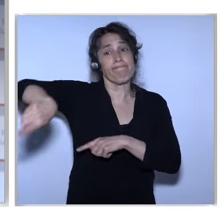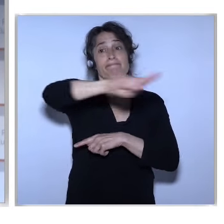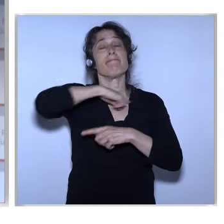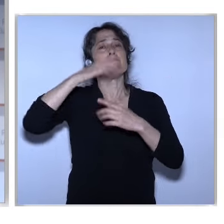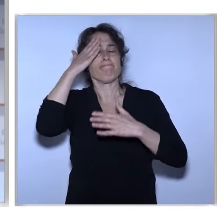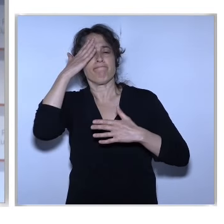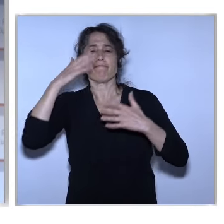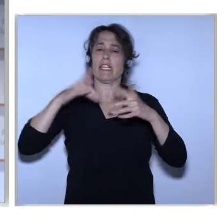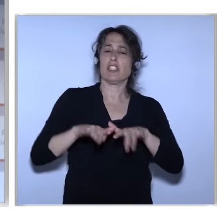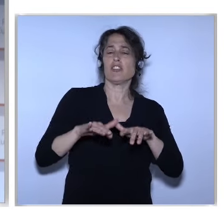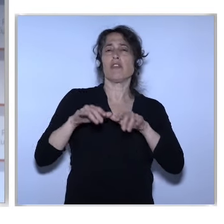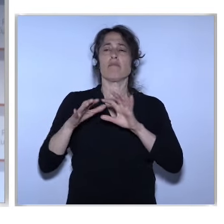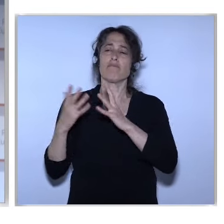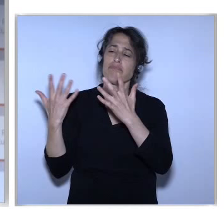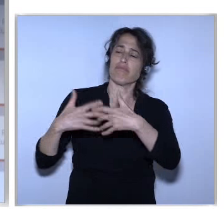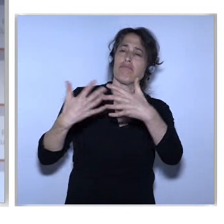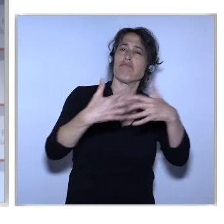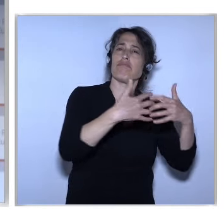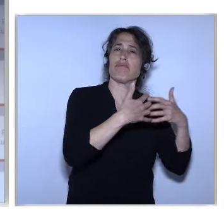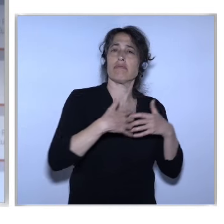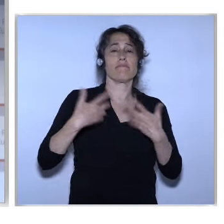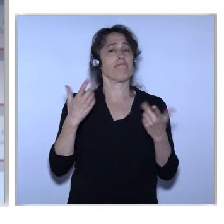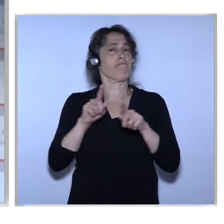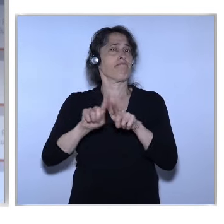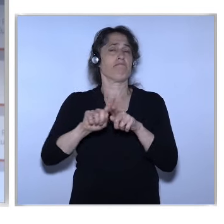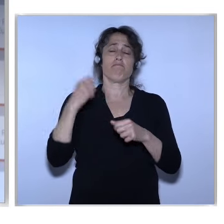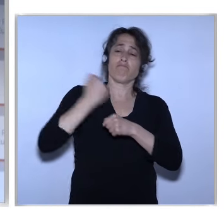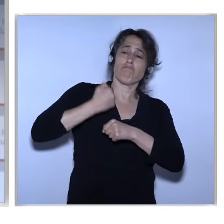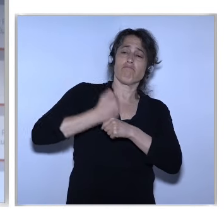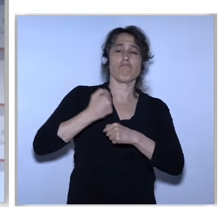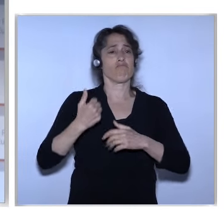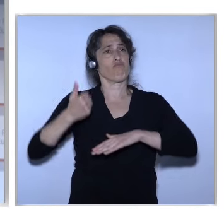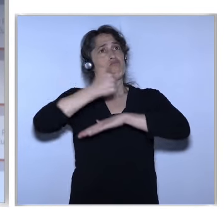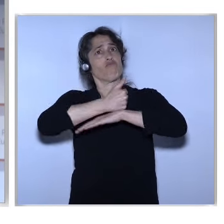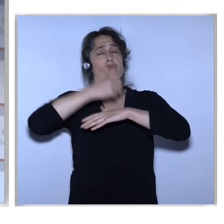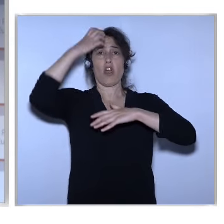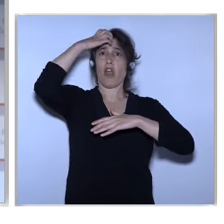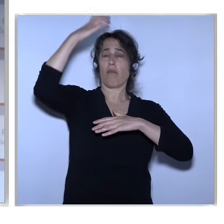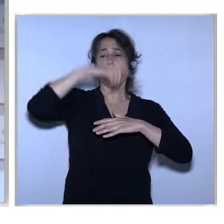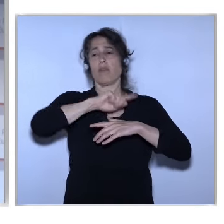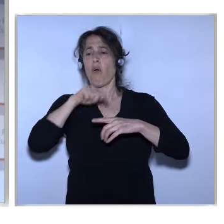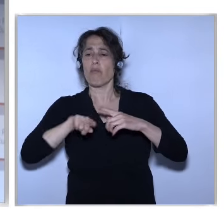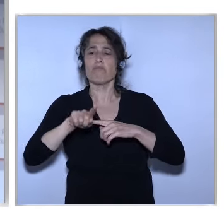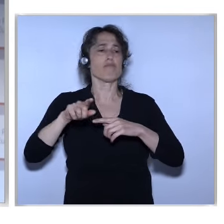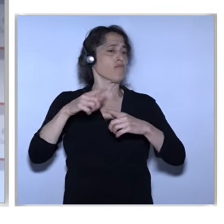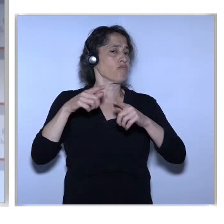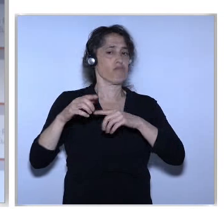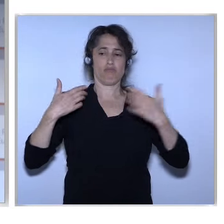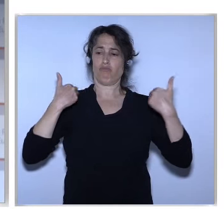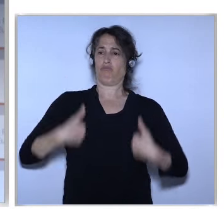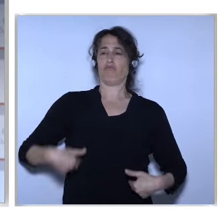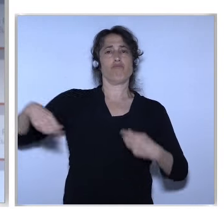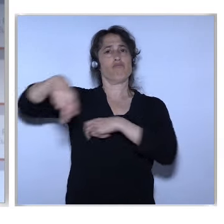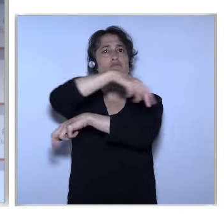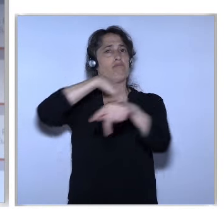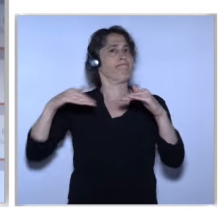each political leader, employer and civil servant We will not reach a truly digital Europe